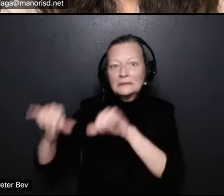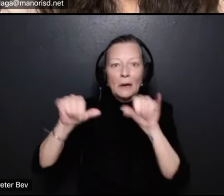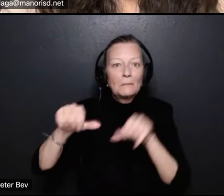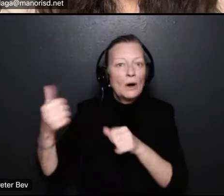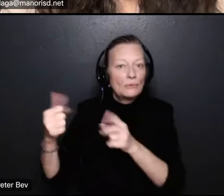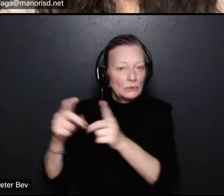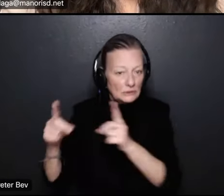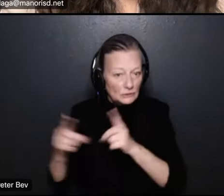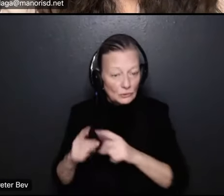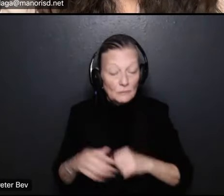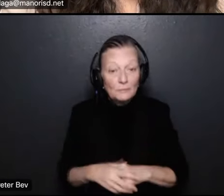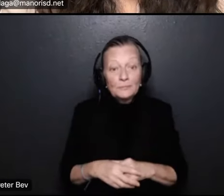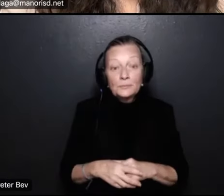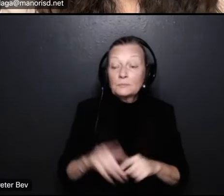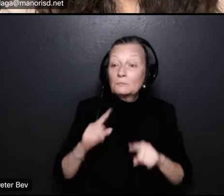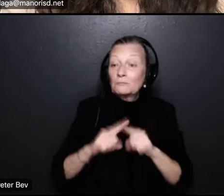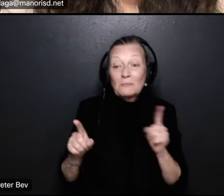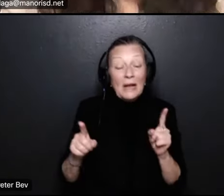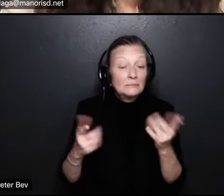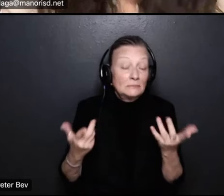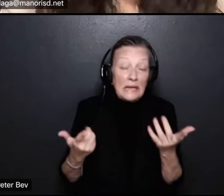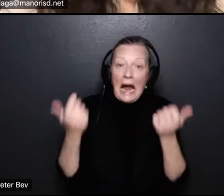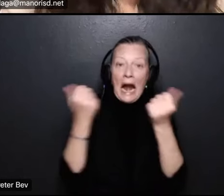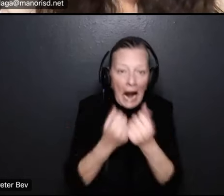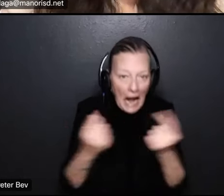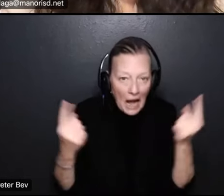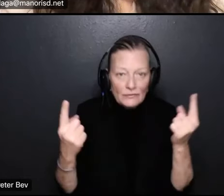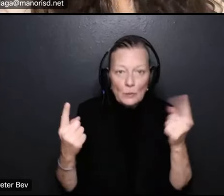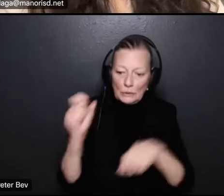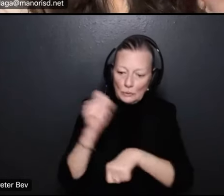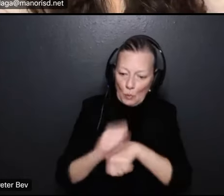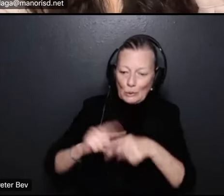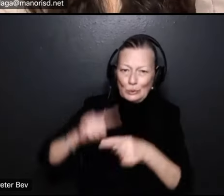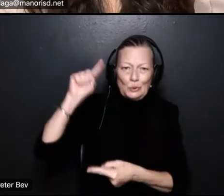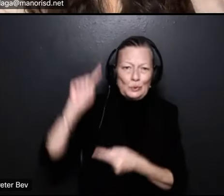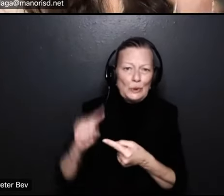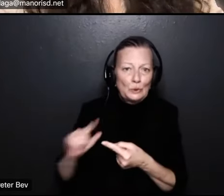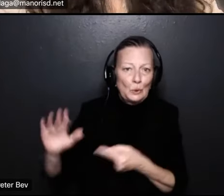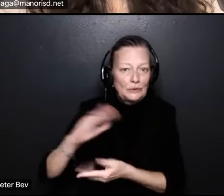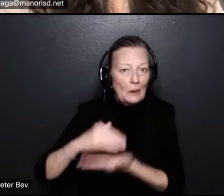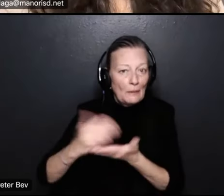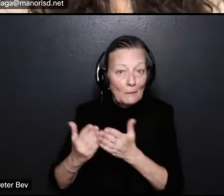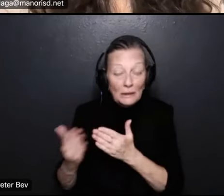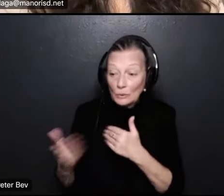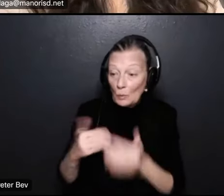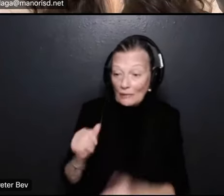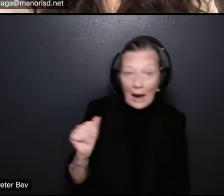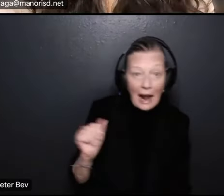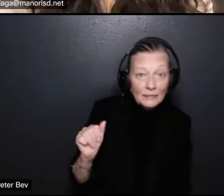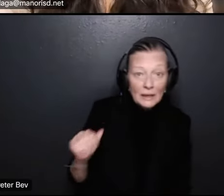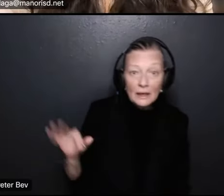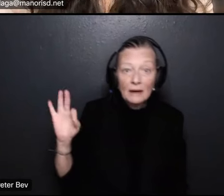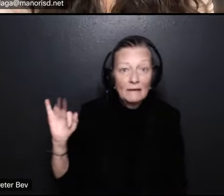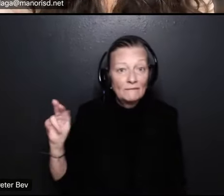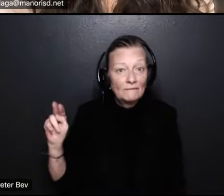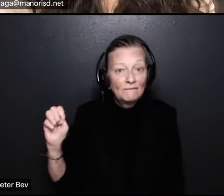to answer the other part of the question uh everybody is is working to reduce their budget whether it's athletics fine arts uh whether